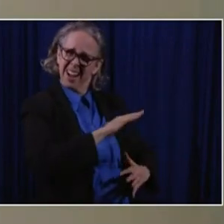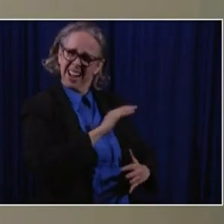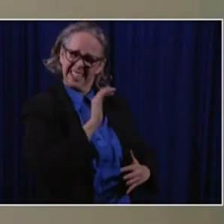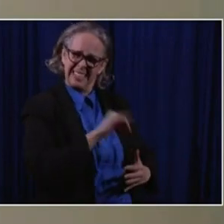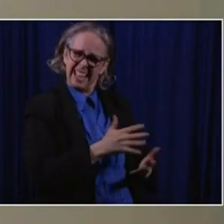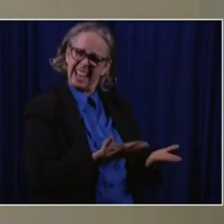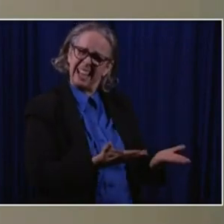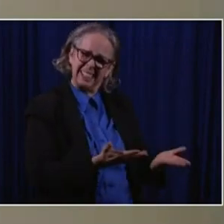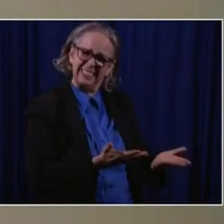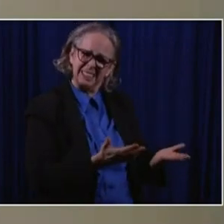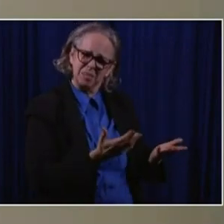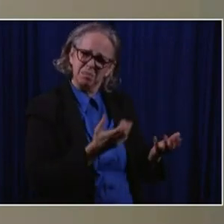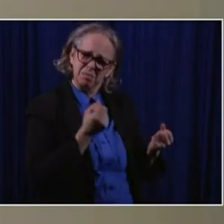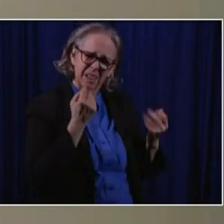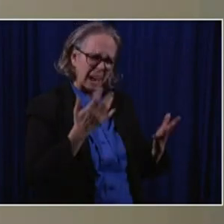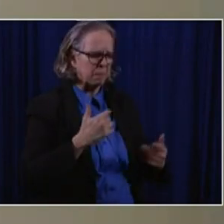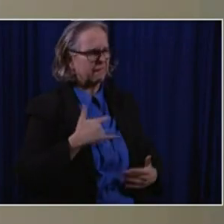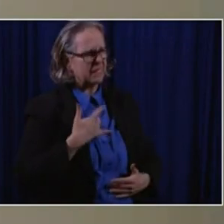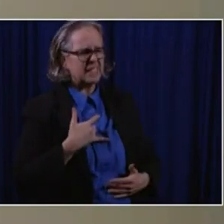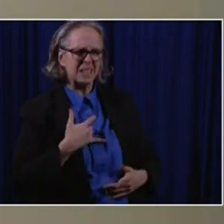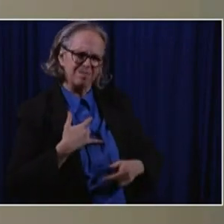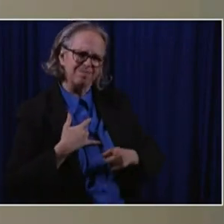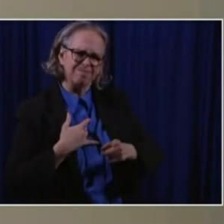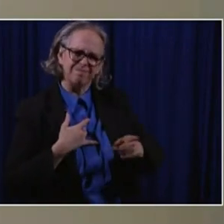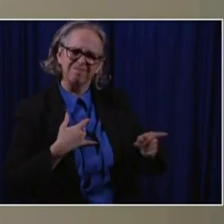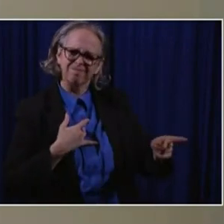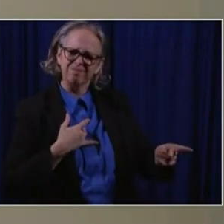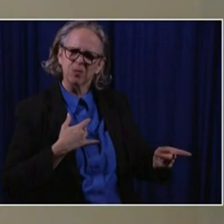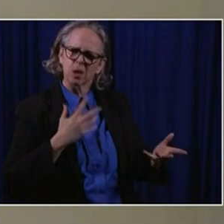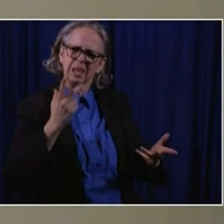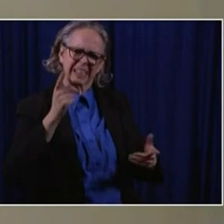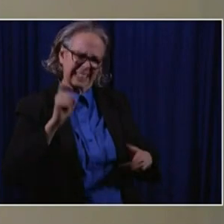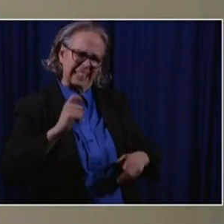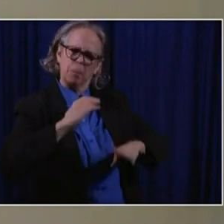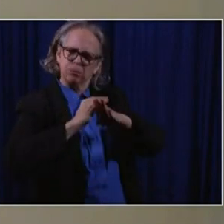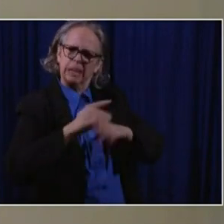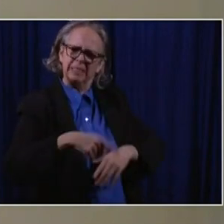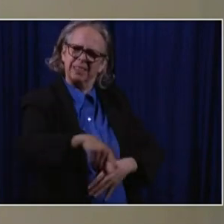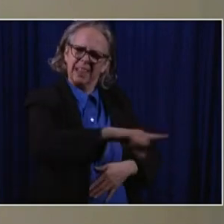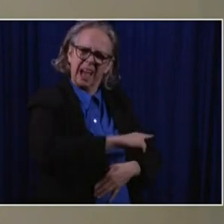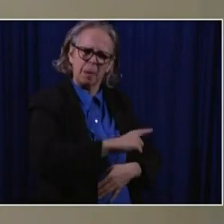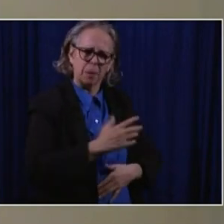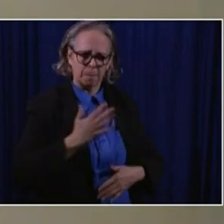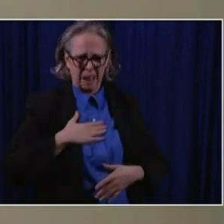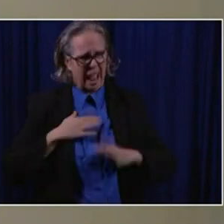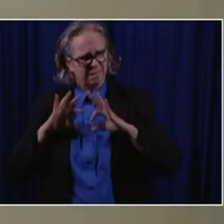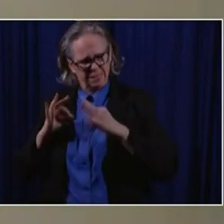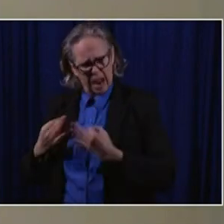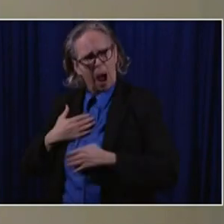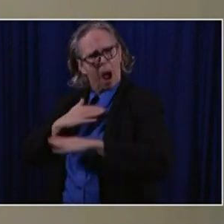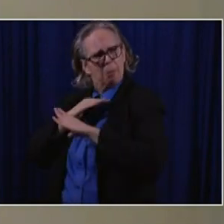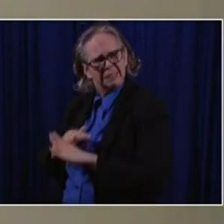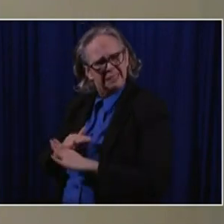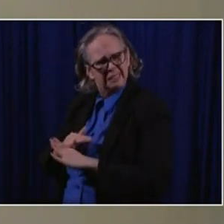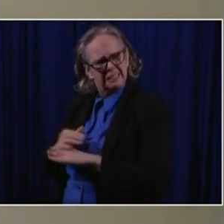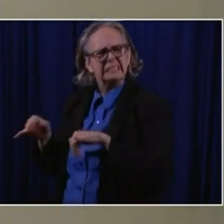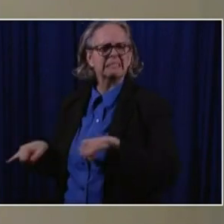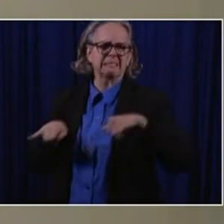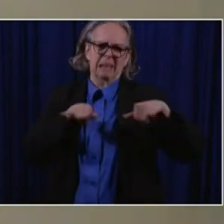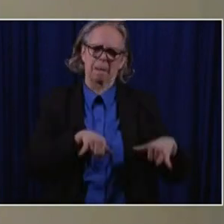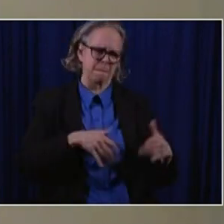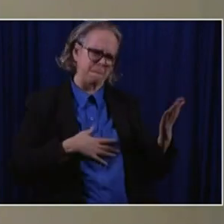protect them. Um, I have the same thing happening in my family for the first time. I, you know, I've been an advocate of trying to be